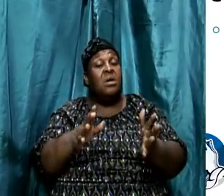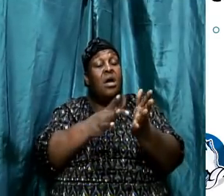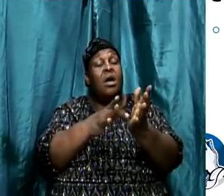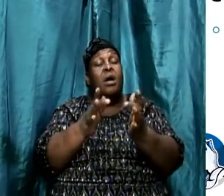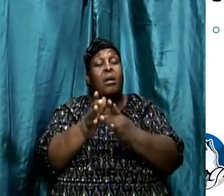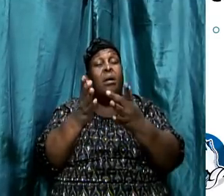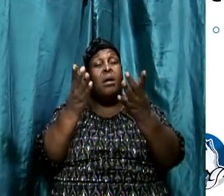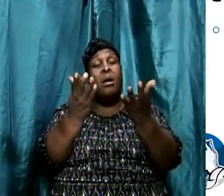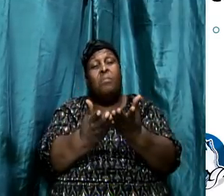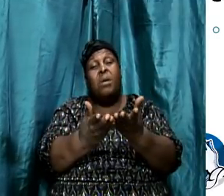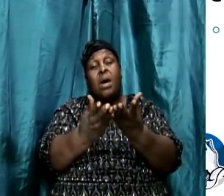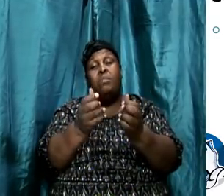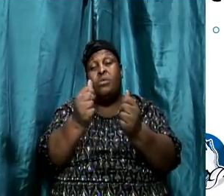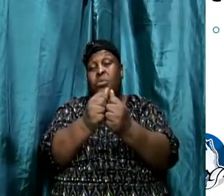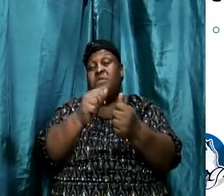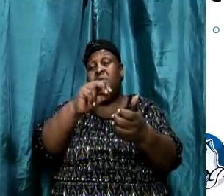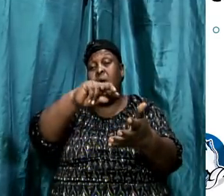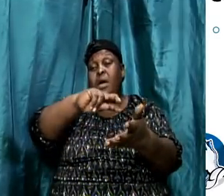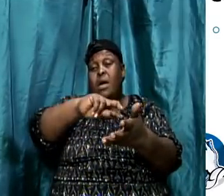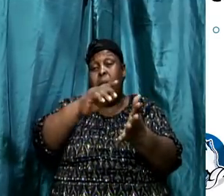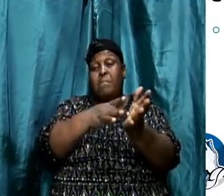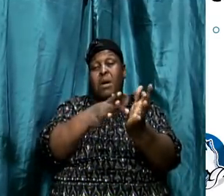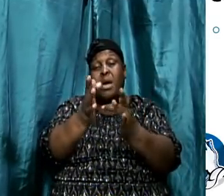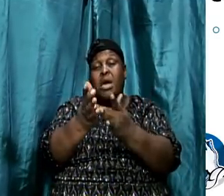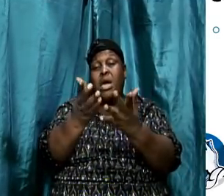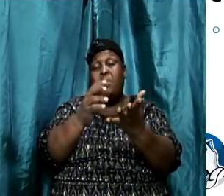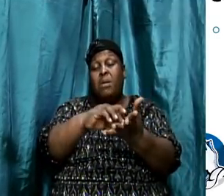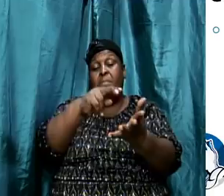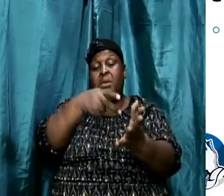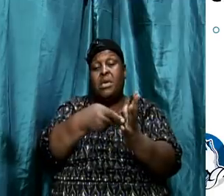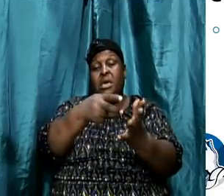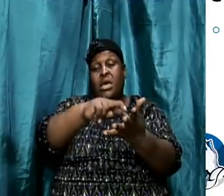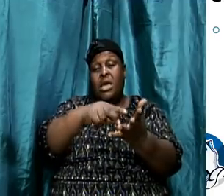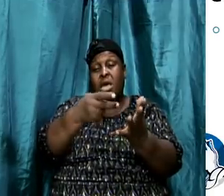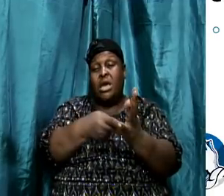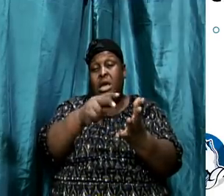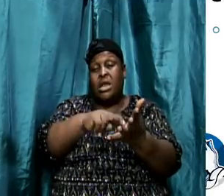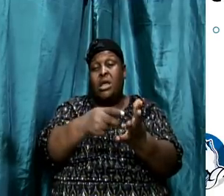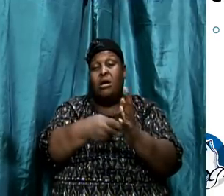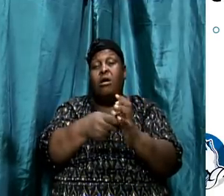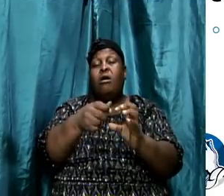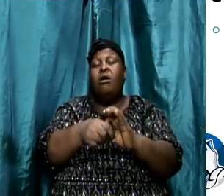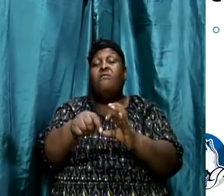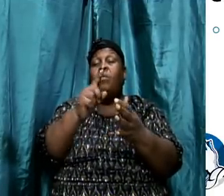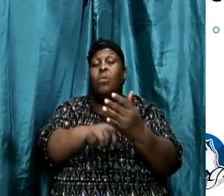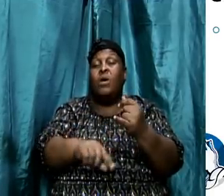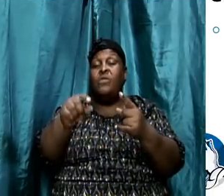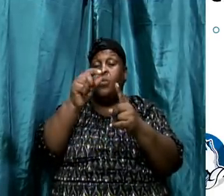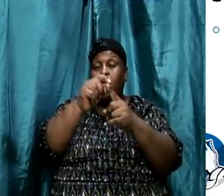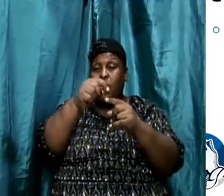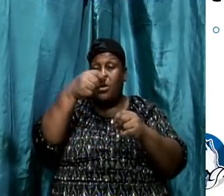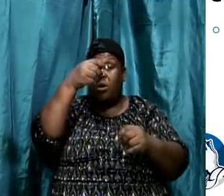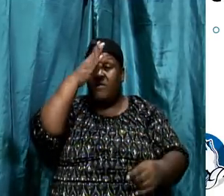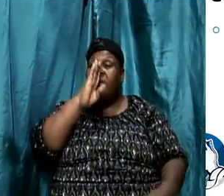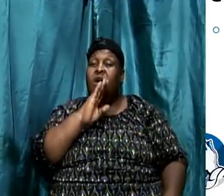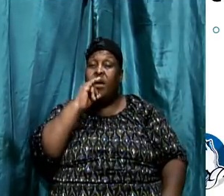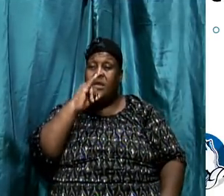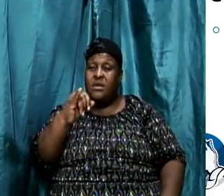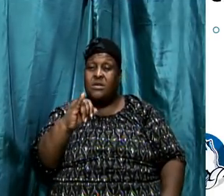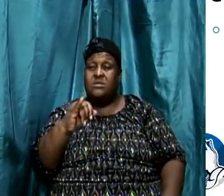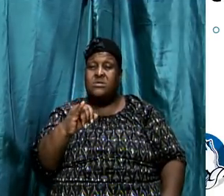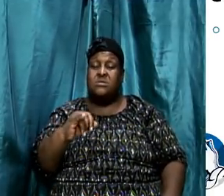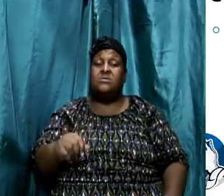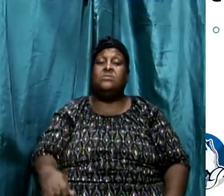and get certain things so you can actually see the meaning of what that word is. In a Bible dictionary,